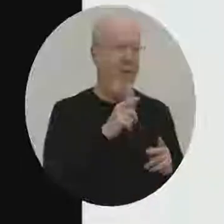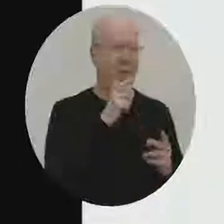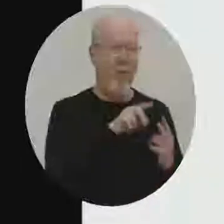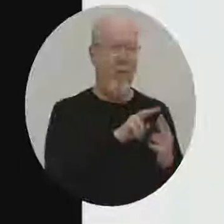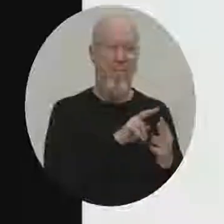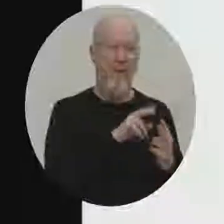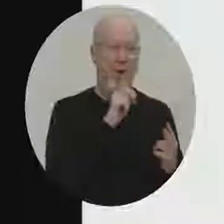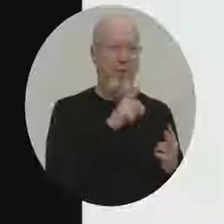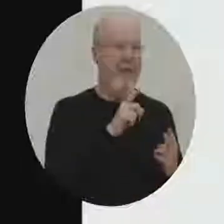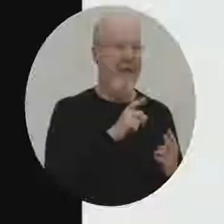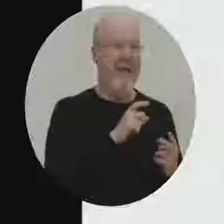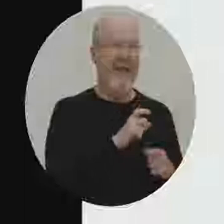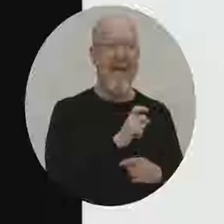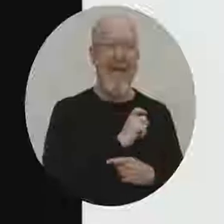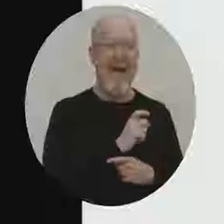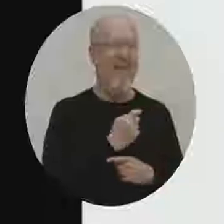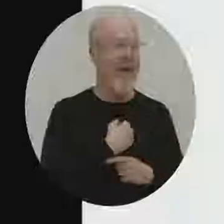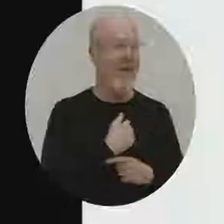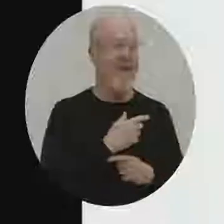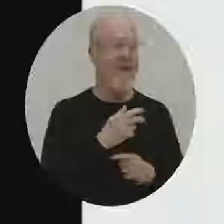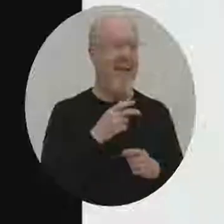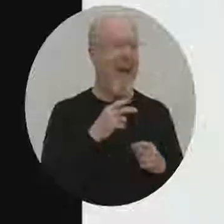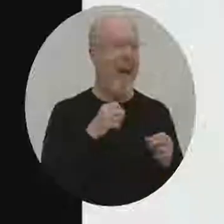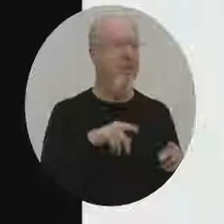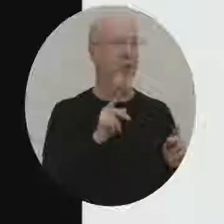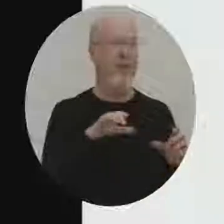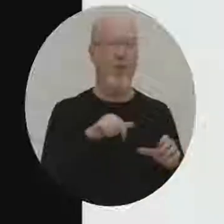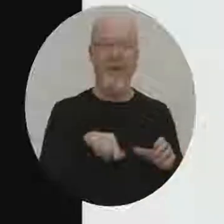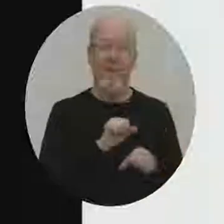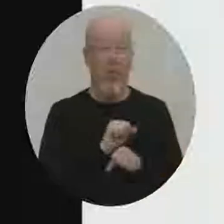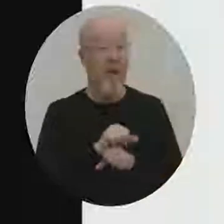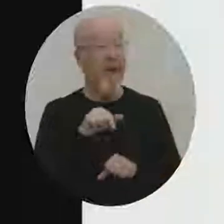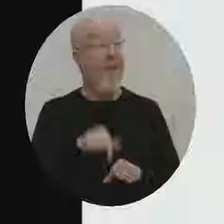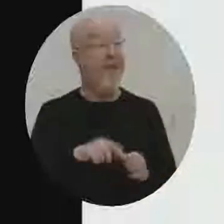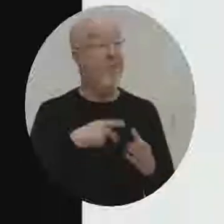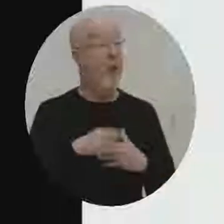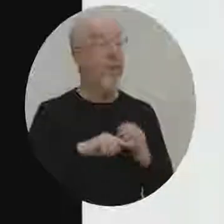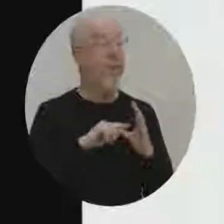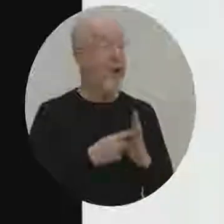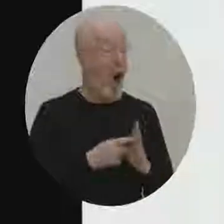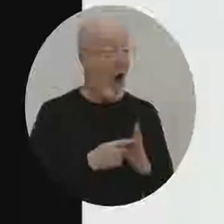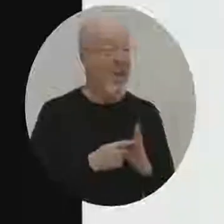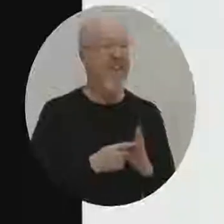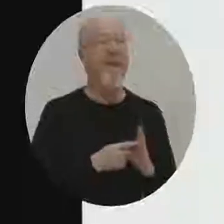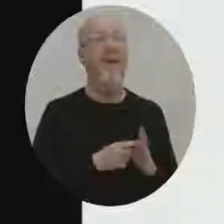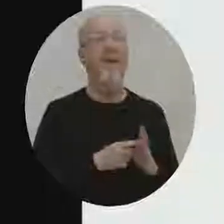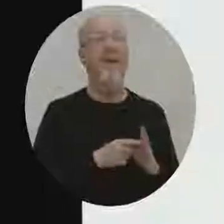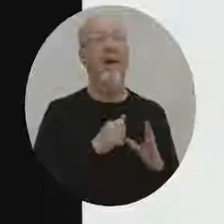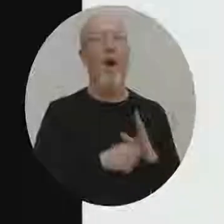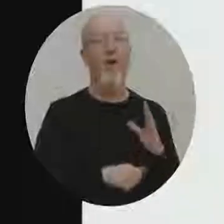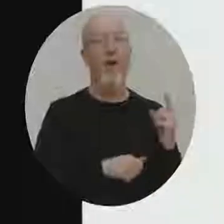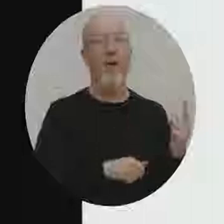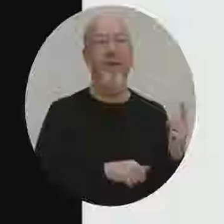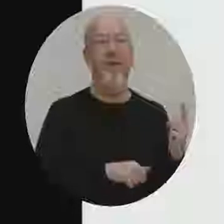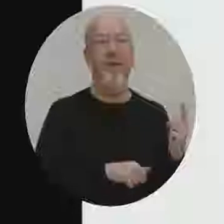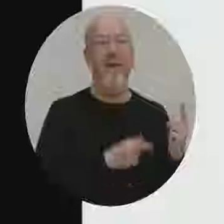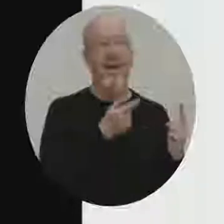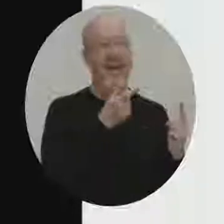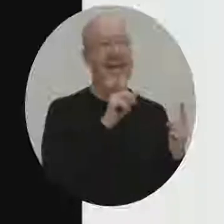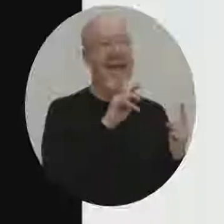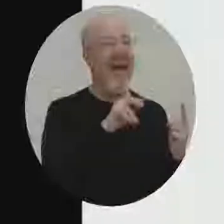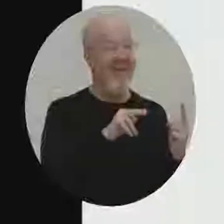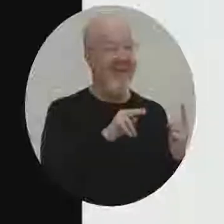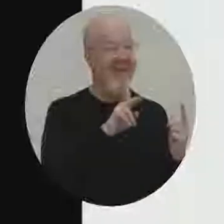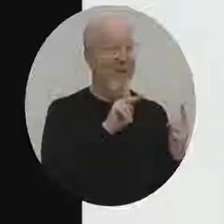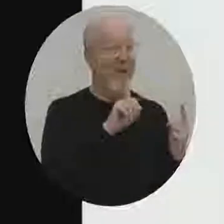gave us the runway to do this work. This program originated with the direction of Gavin Newsom